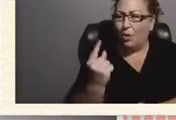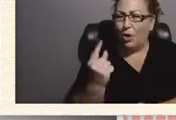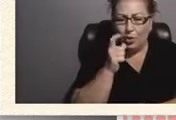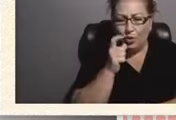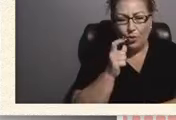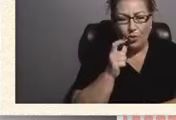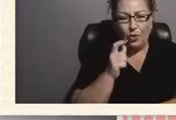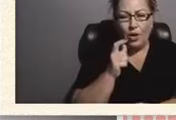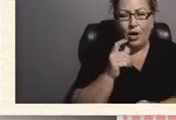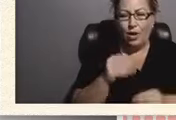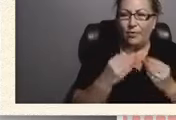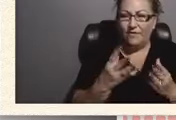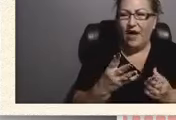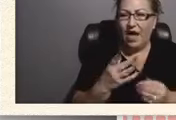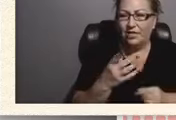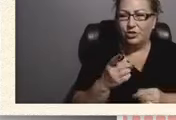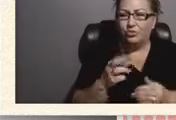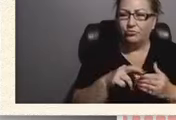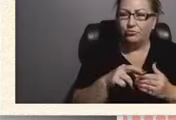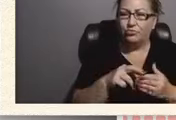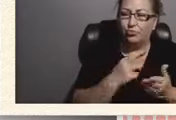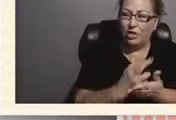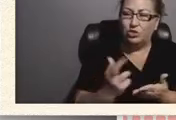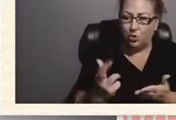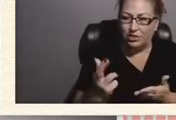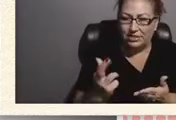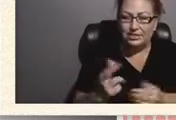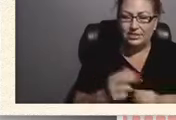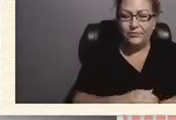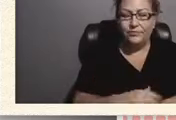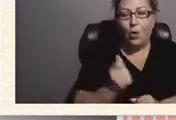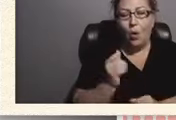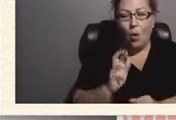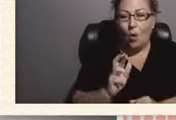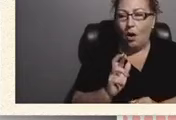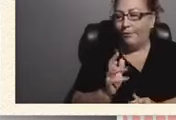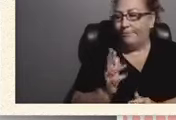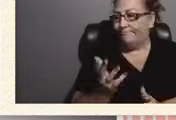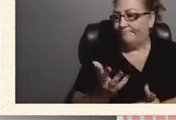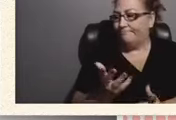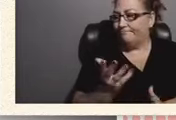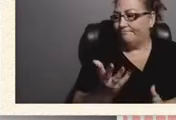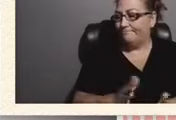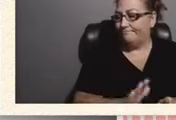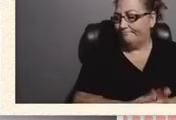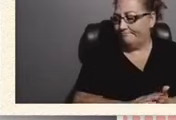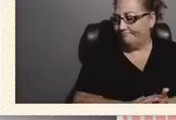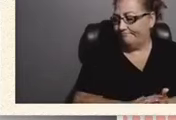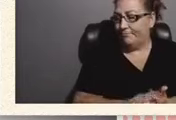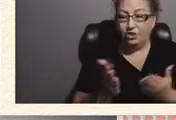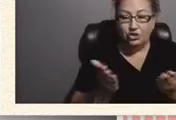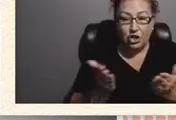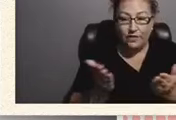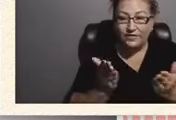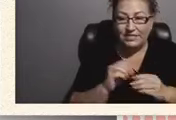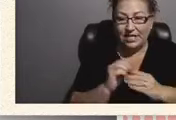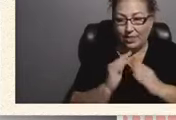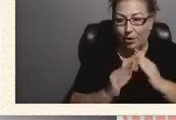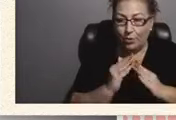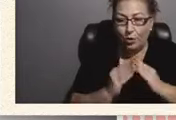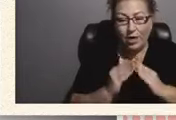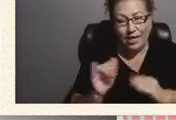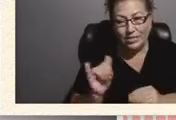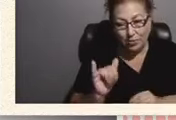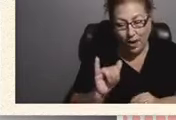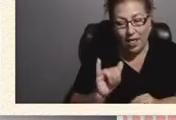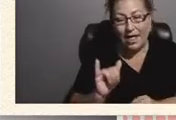you resources services services in the community as well as and most